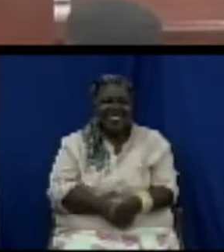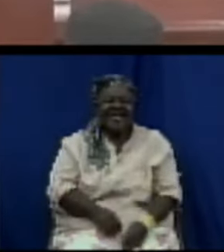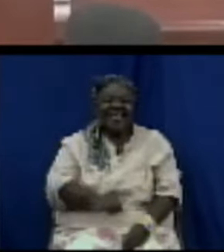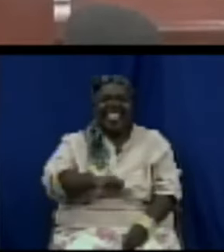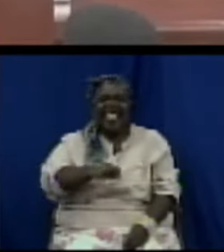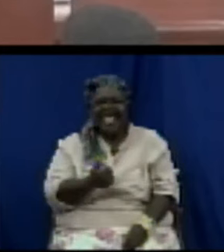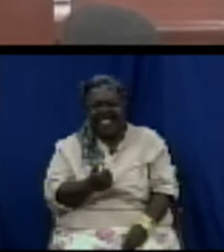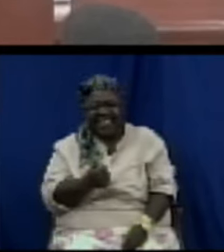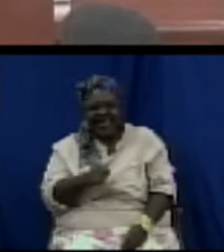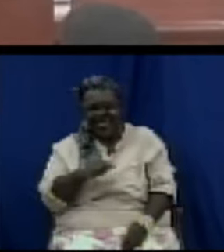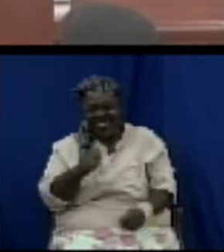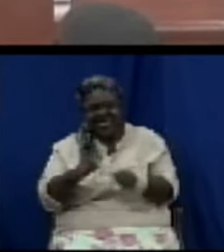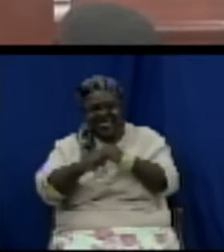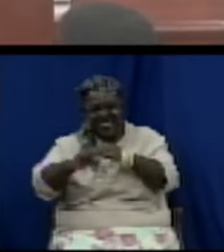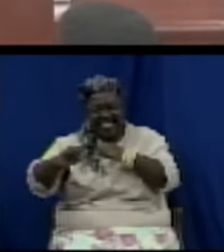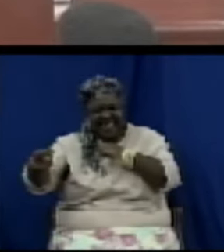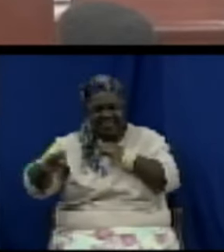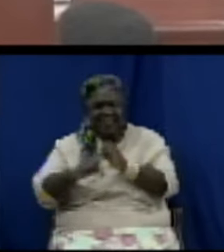Personnel explanations.